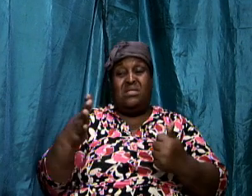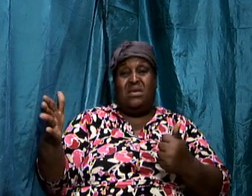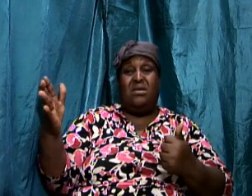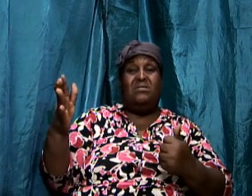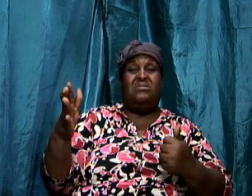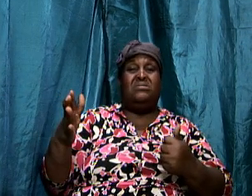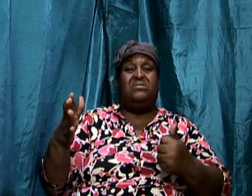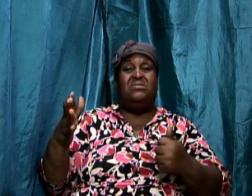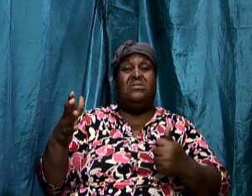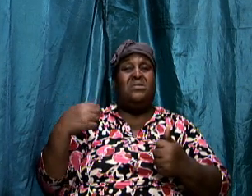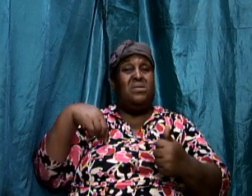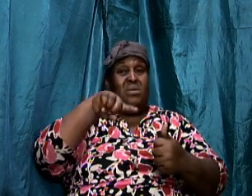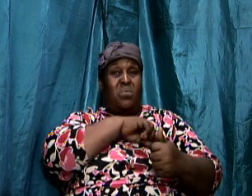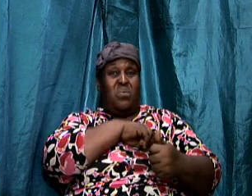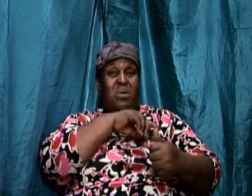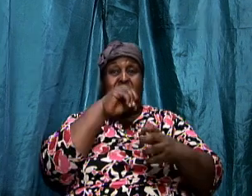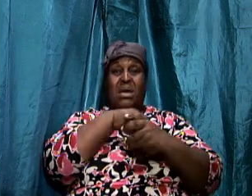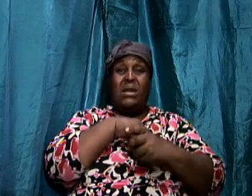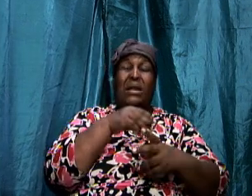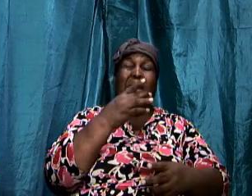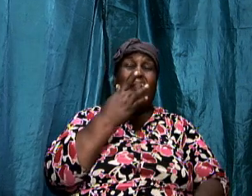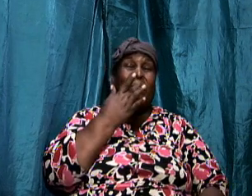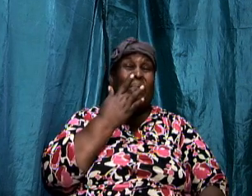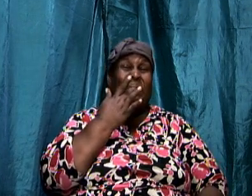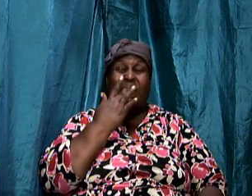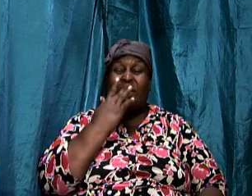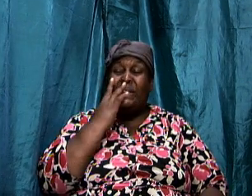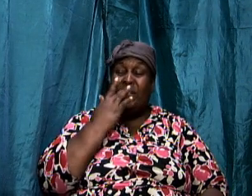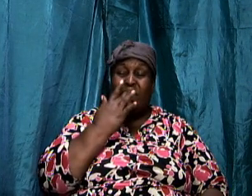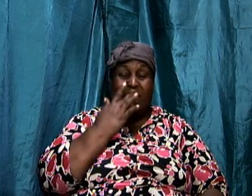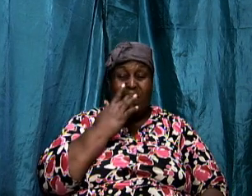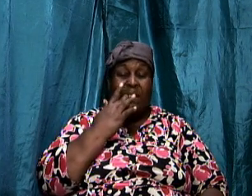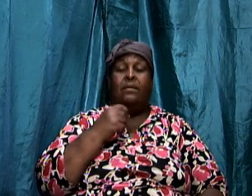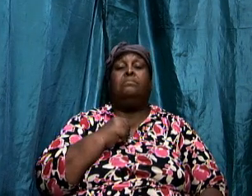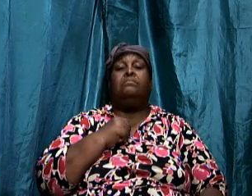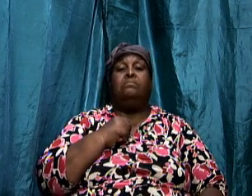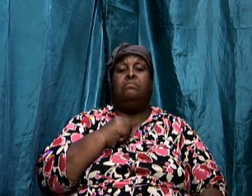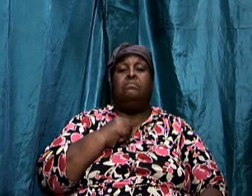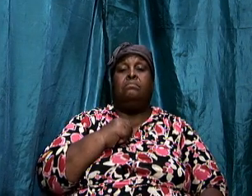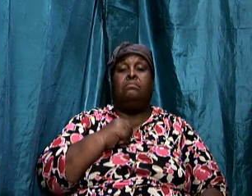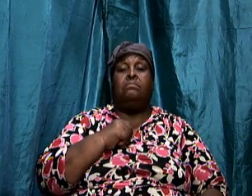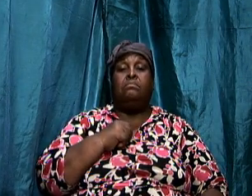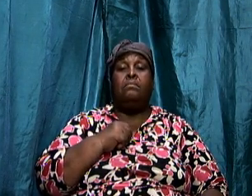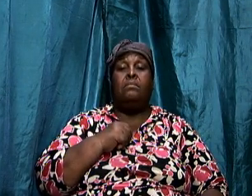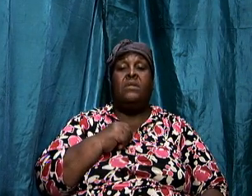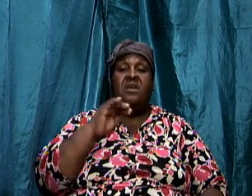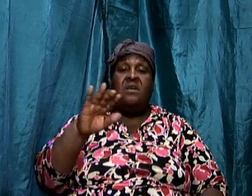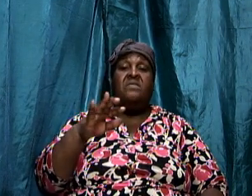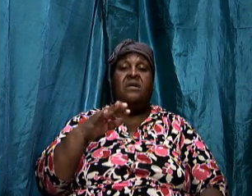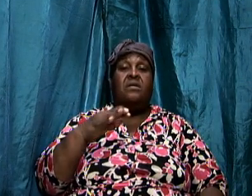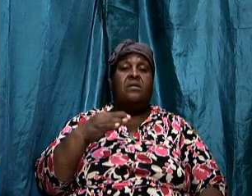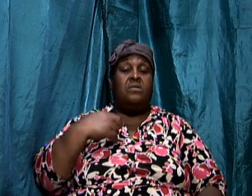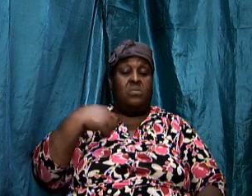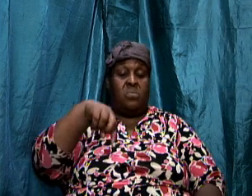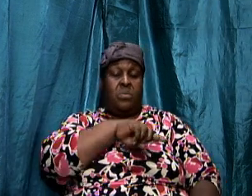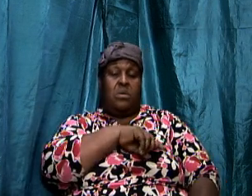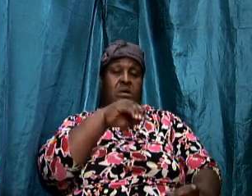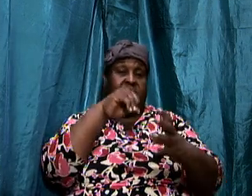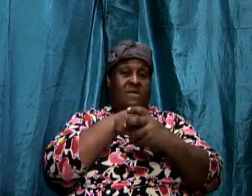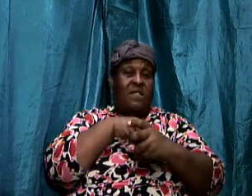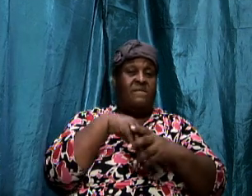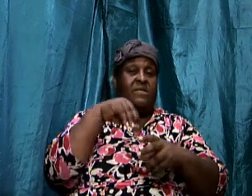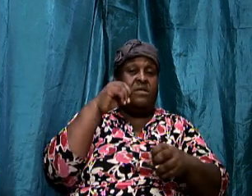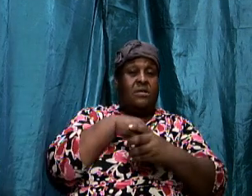matchup bitter intense conflict that we are engaged in and so